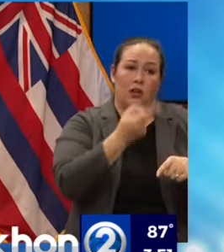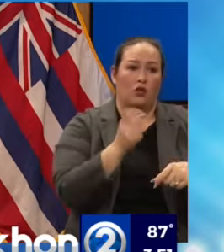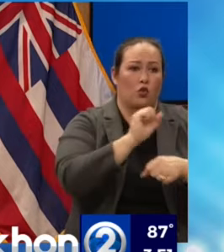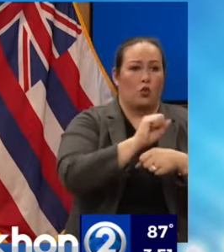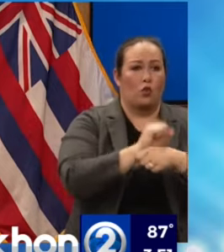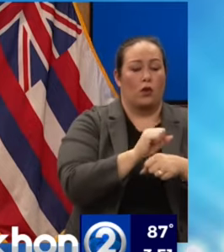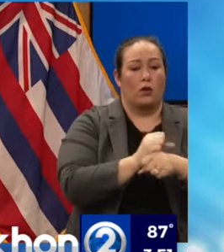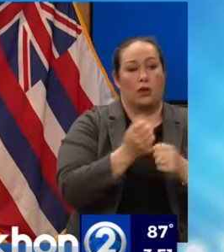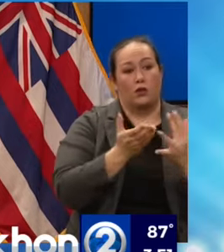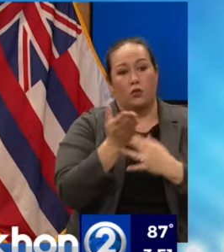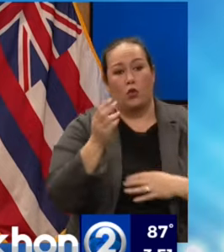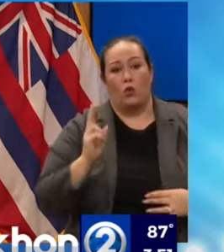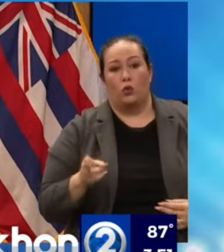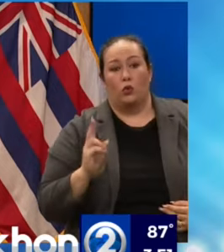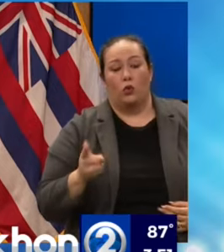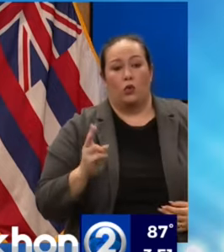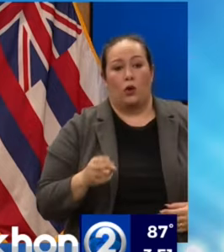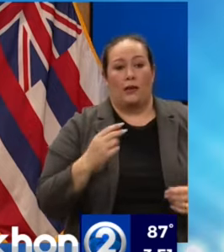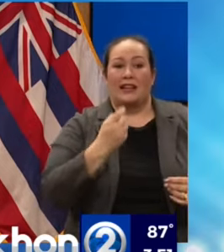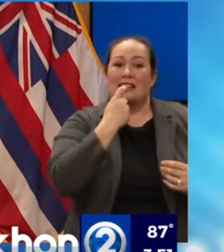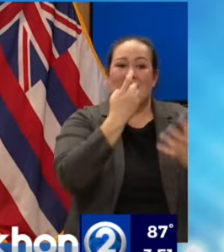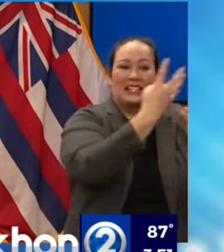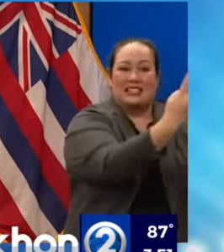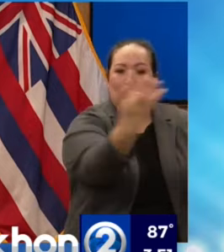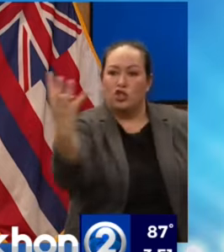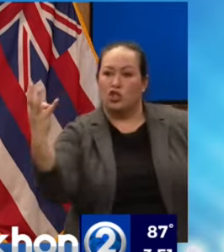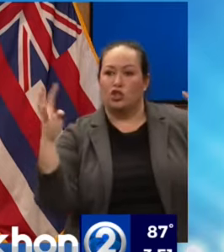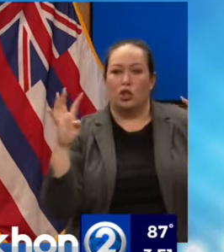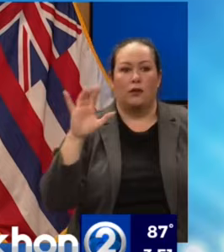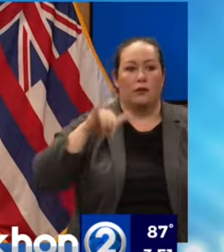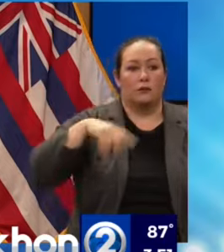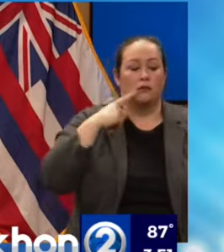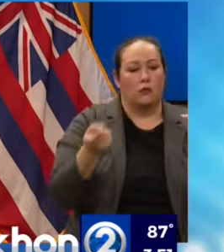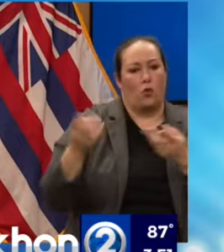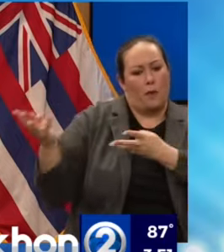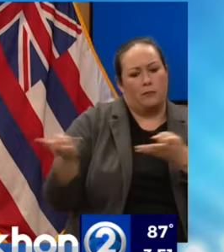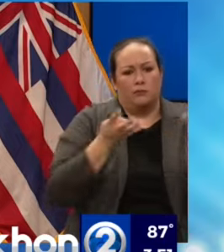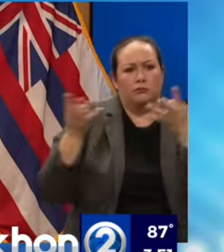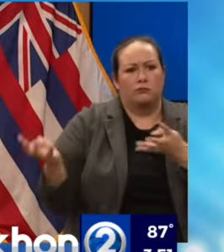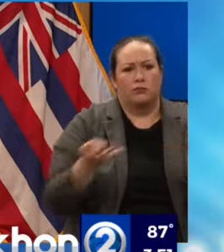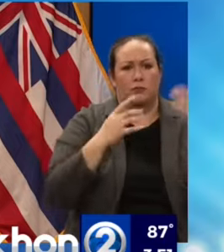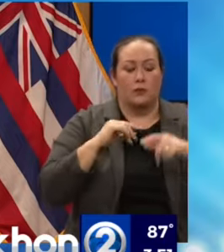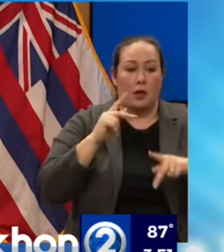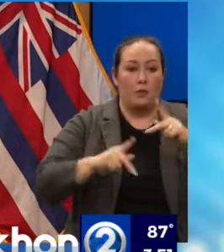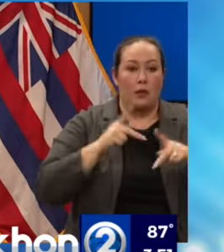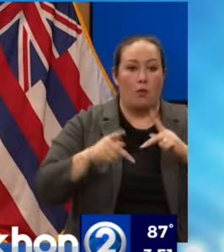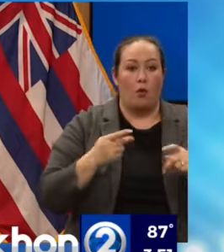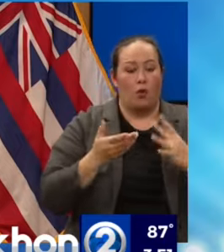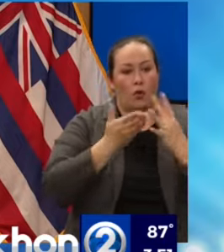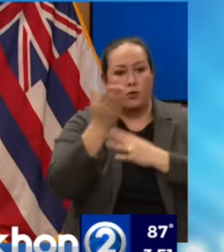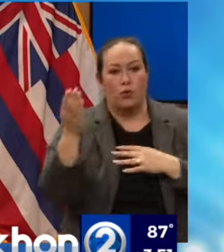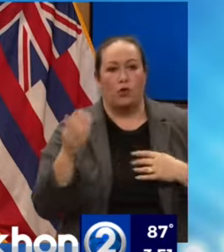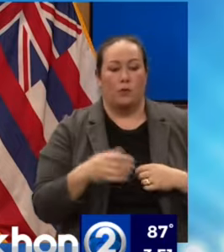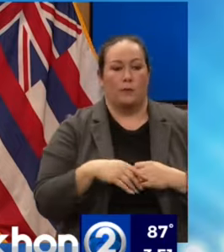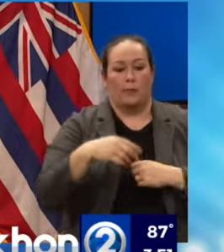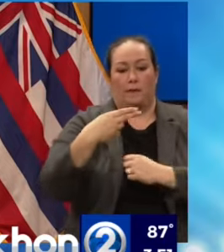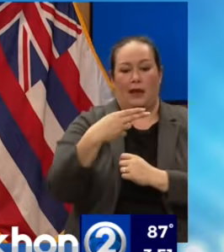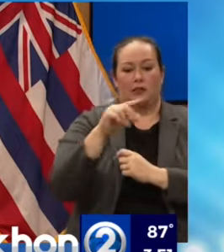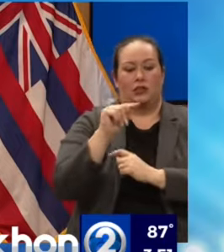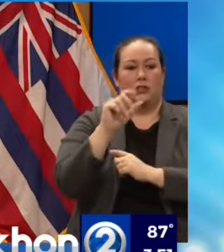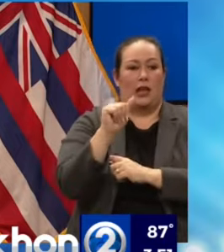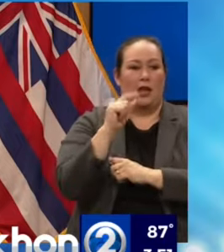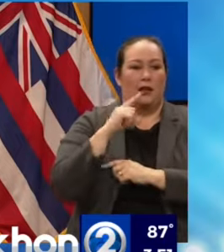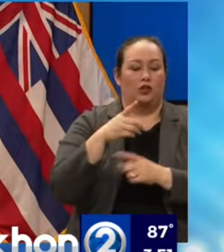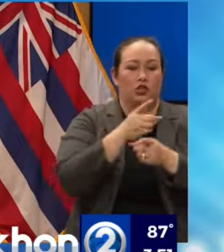Honolulu at the convention center as we start to move people out and receiving people on the other end through HTA, Director Tokioka has been a